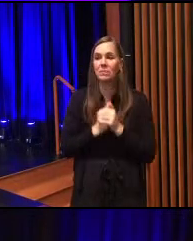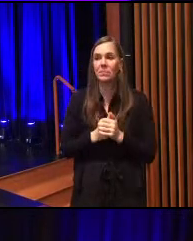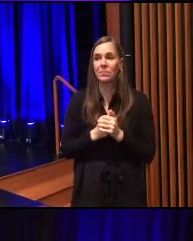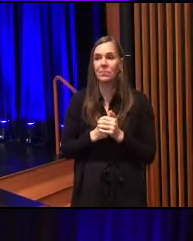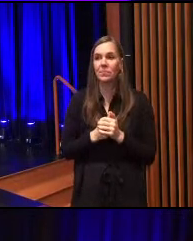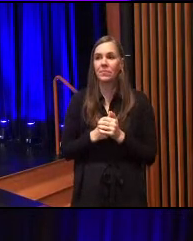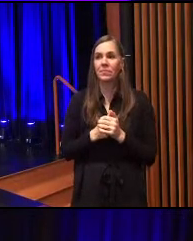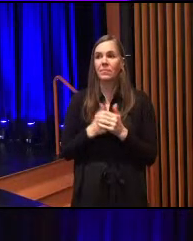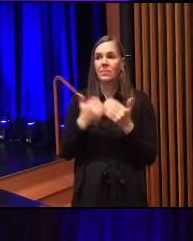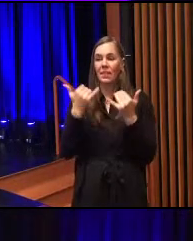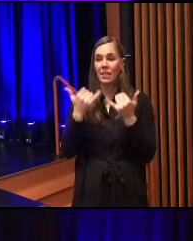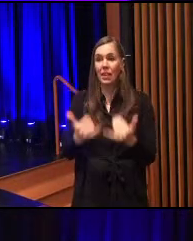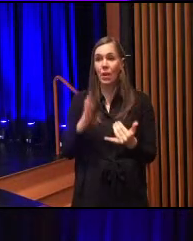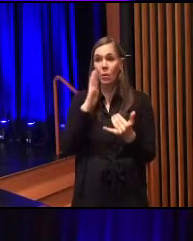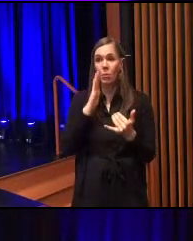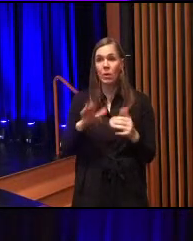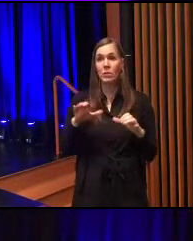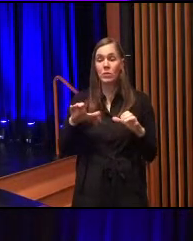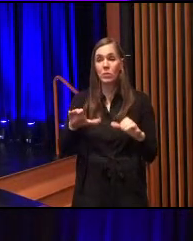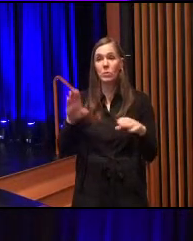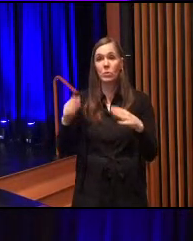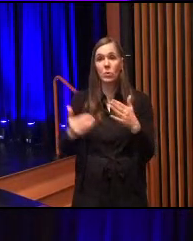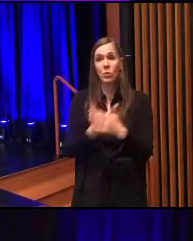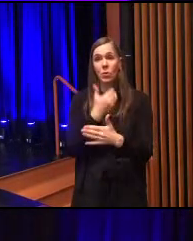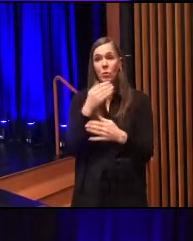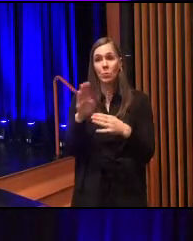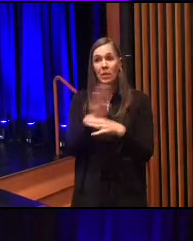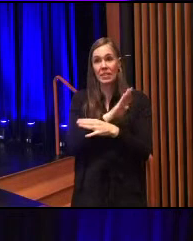We move now to new business.